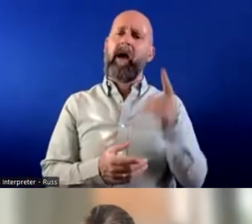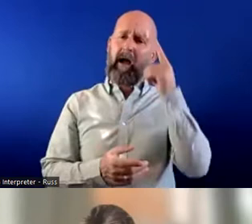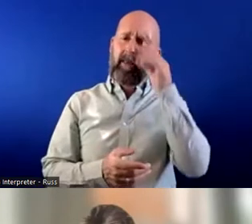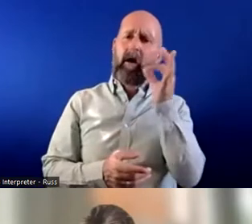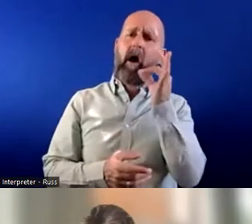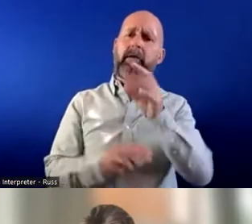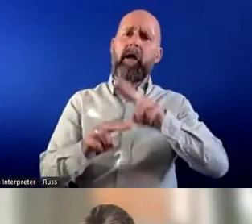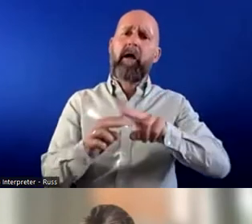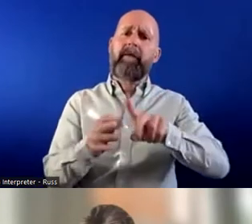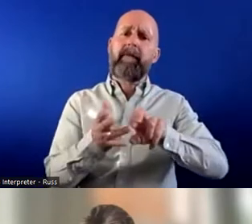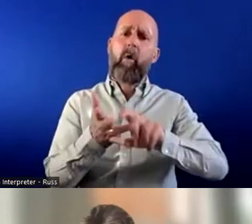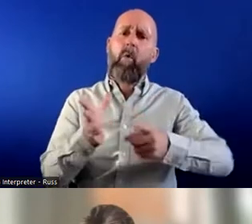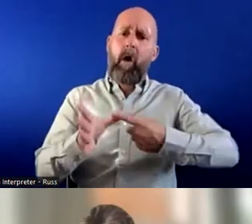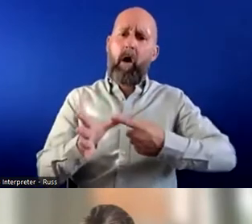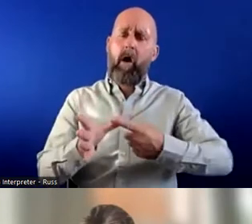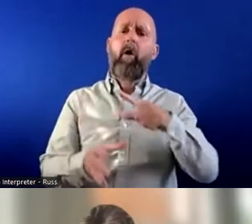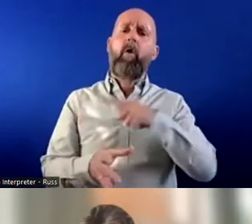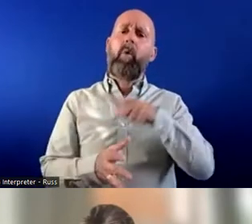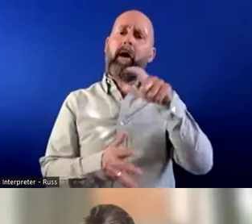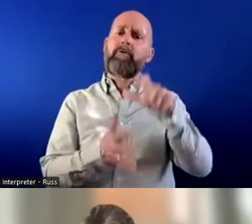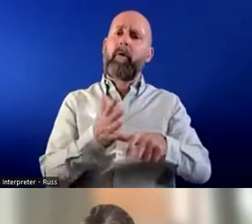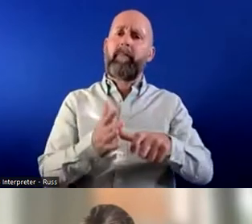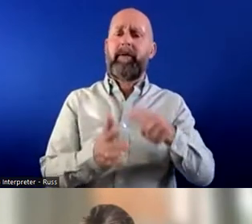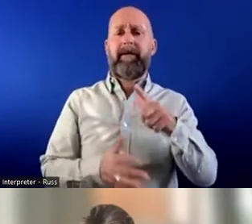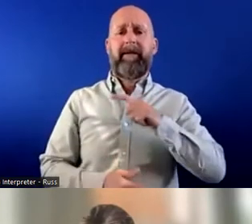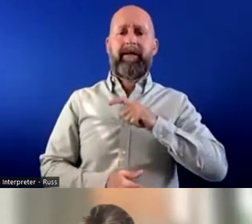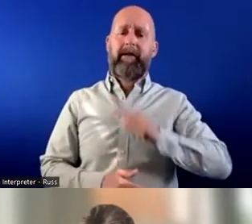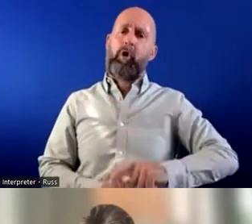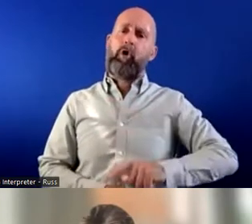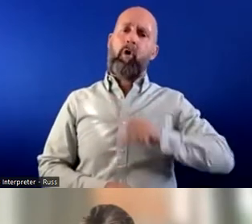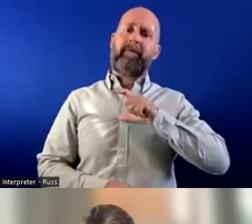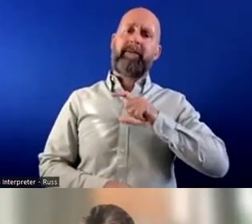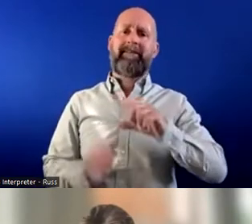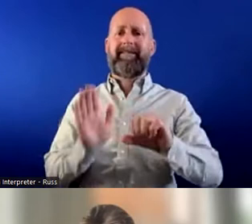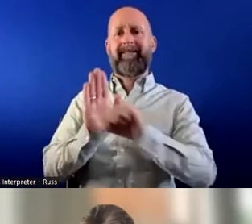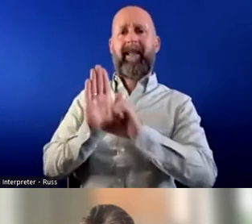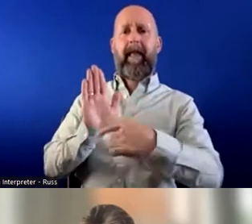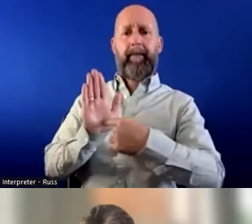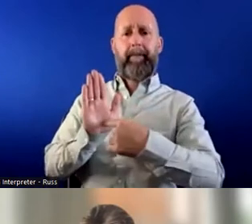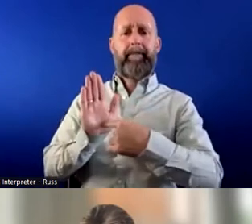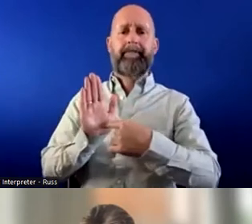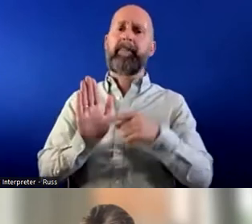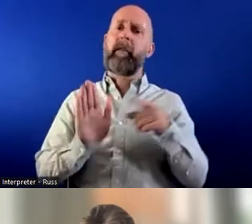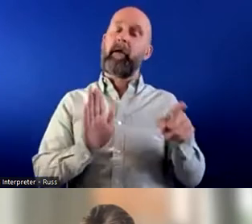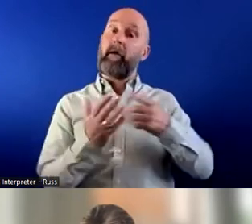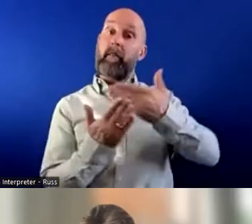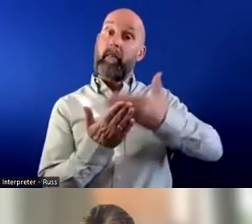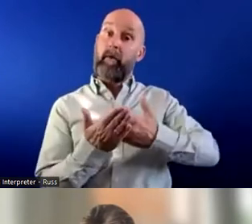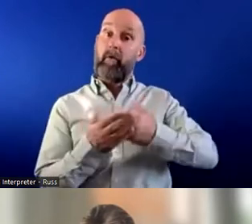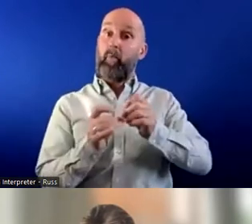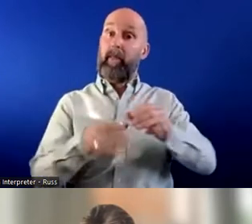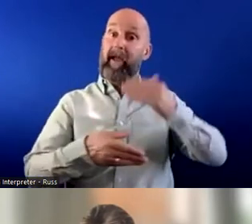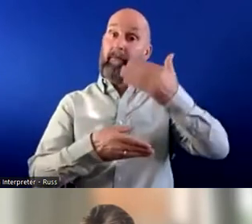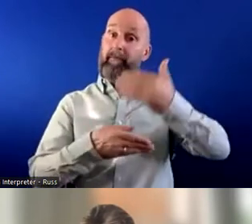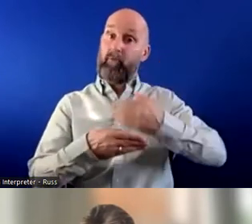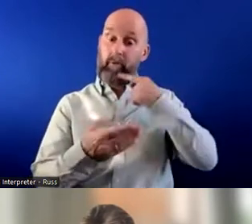because it's specifically around the disability confidence scheme um our business without barriers report indicates that um a